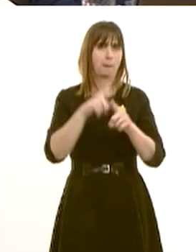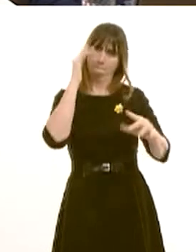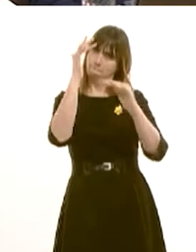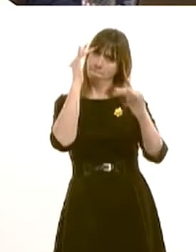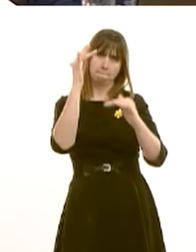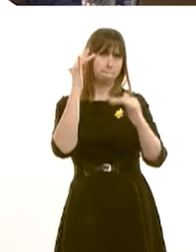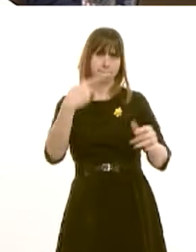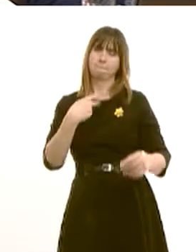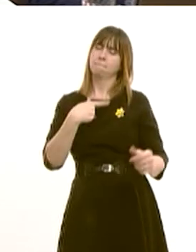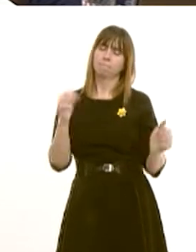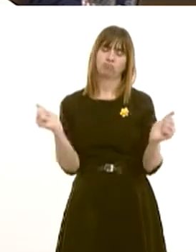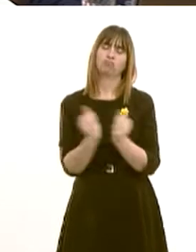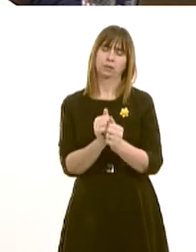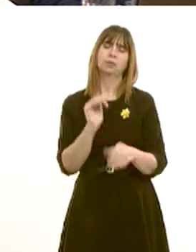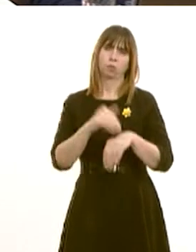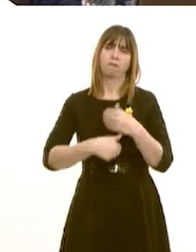view of the Wales Bill.